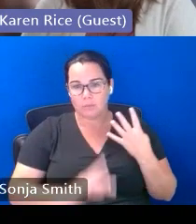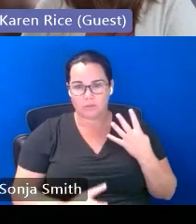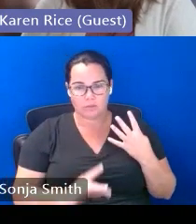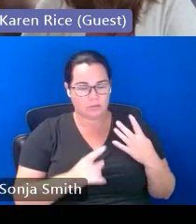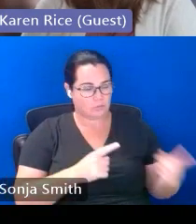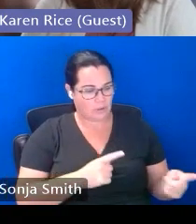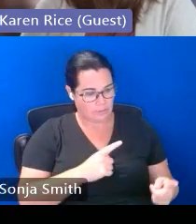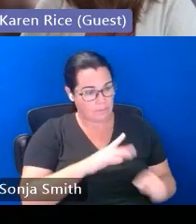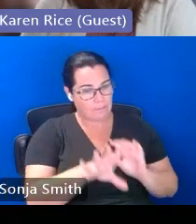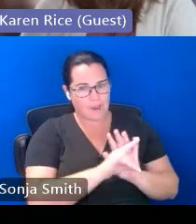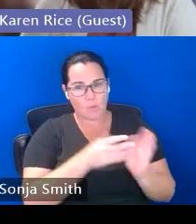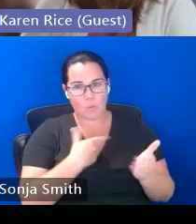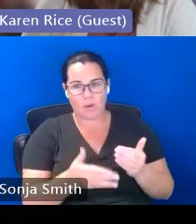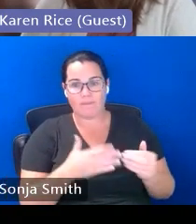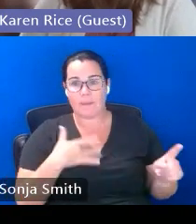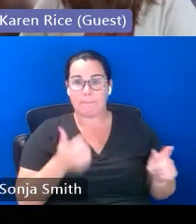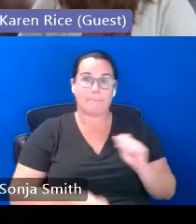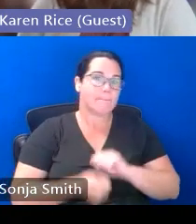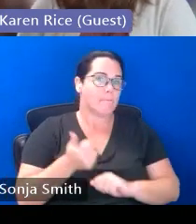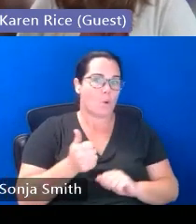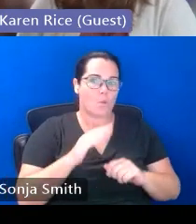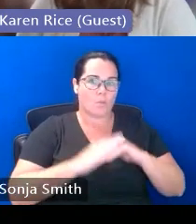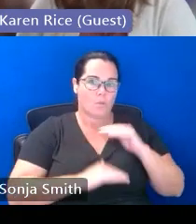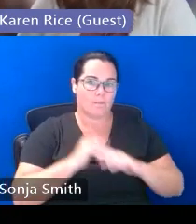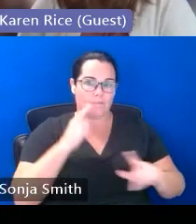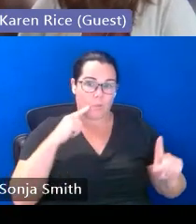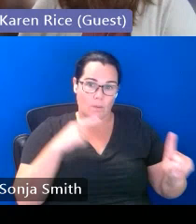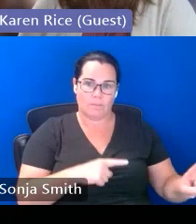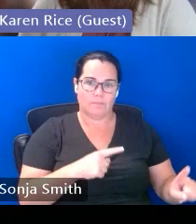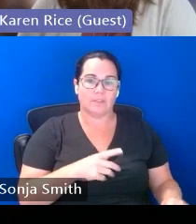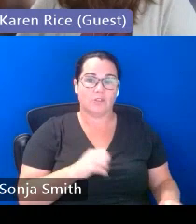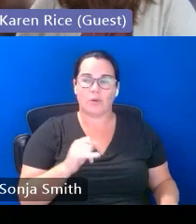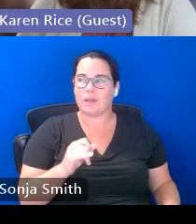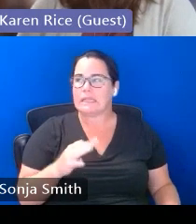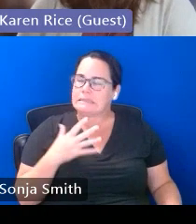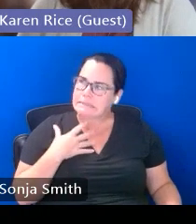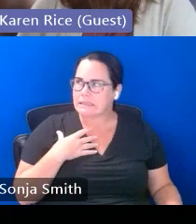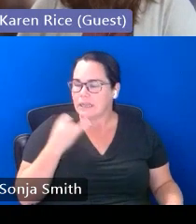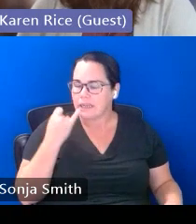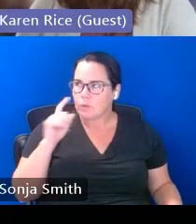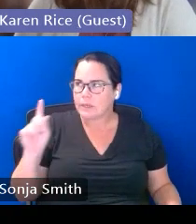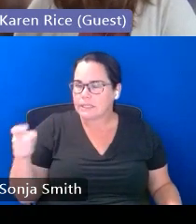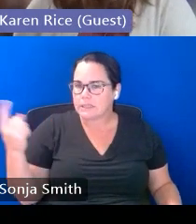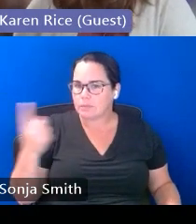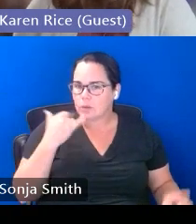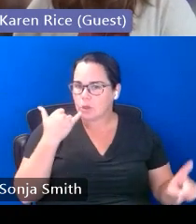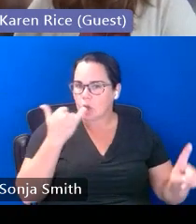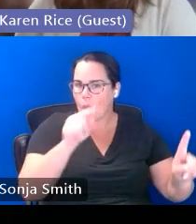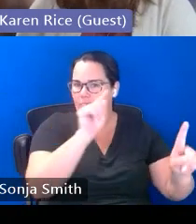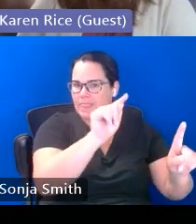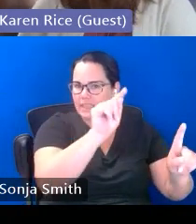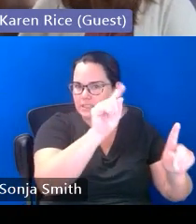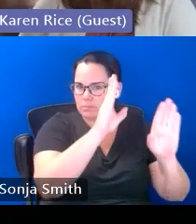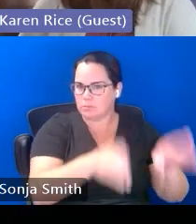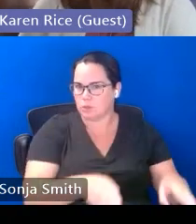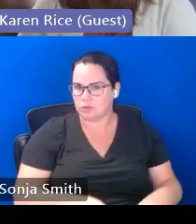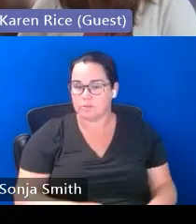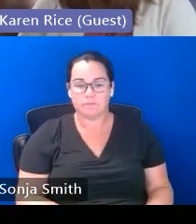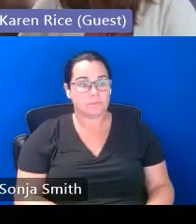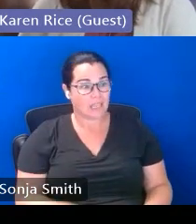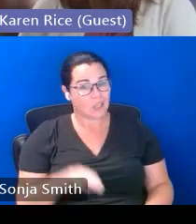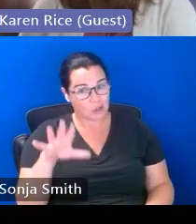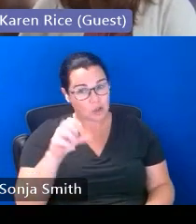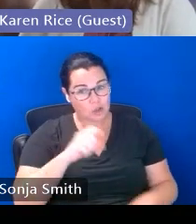felt the most comfortable saying okay this is a person you could call if you needed something and so it took some time and it took some